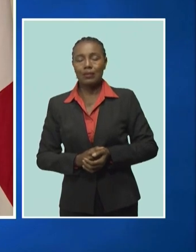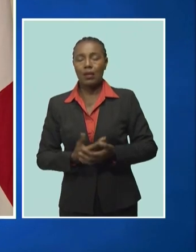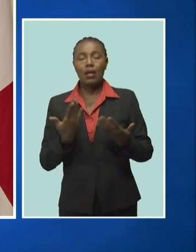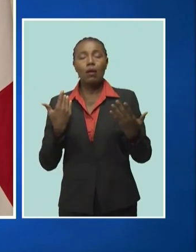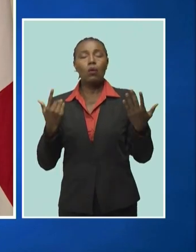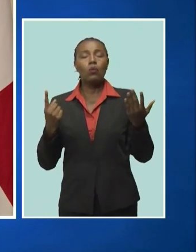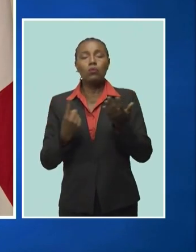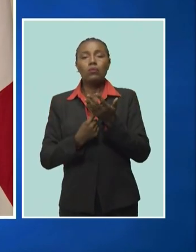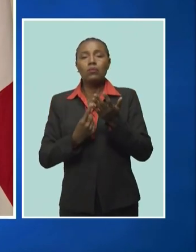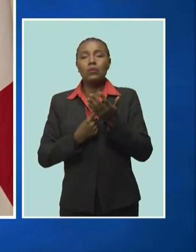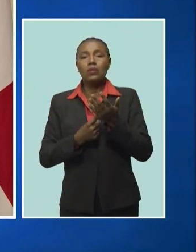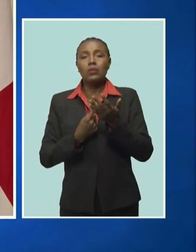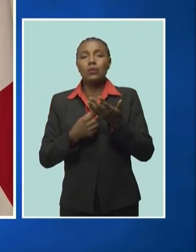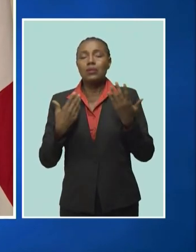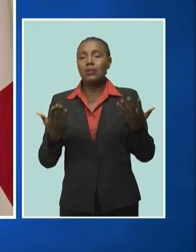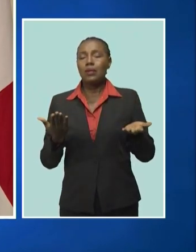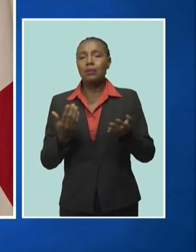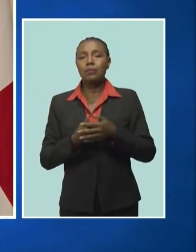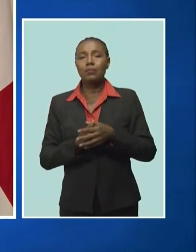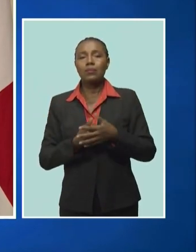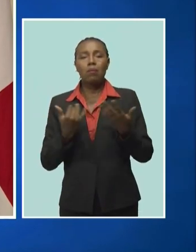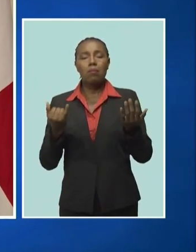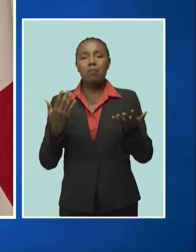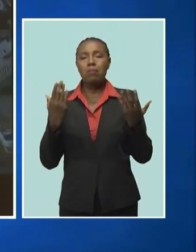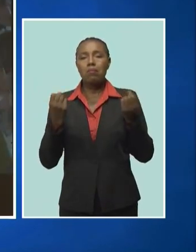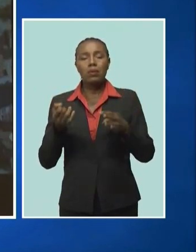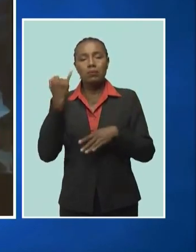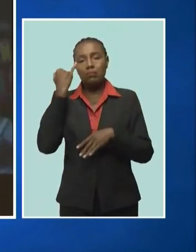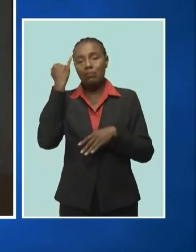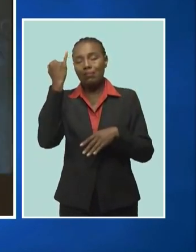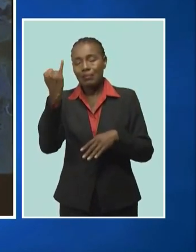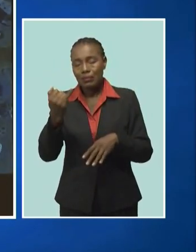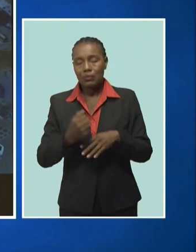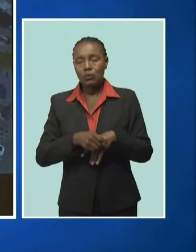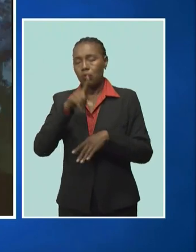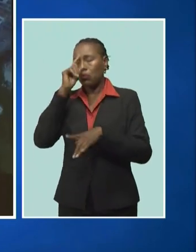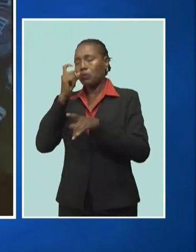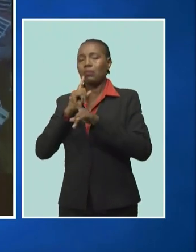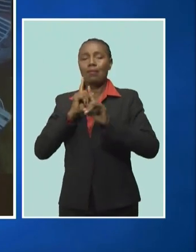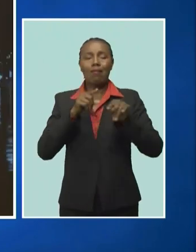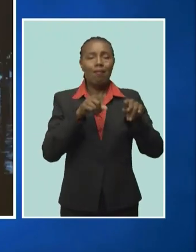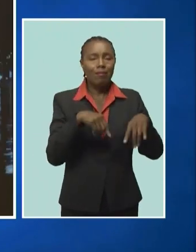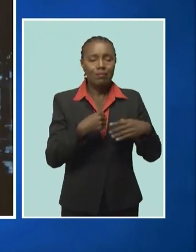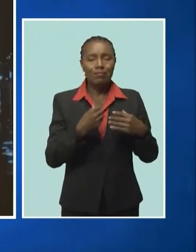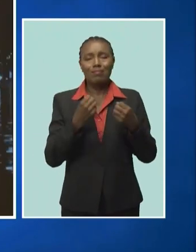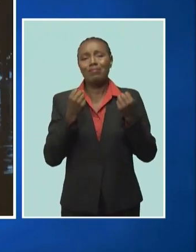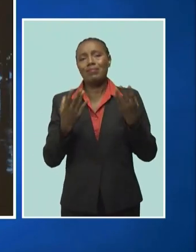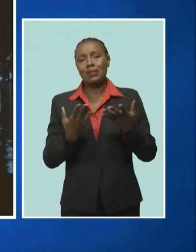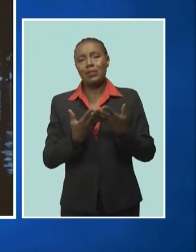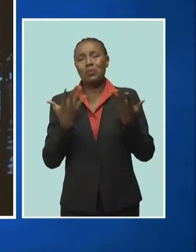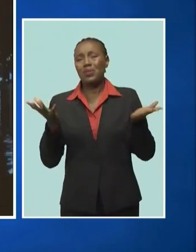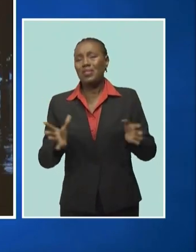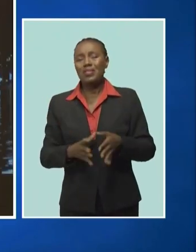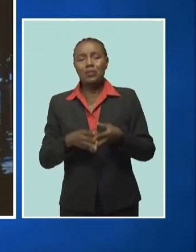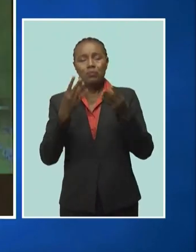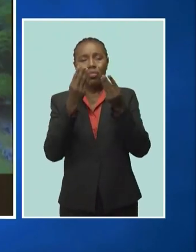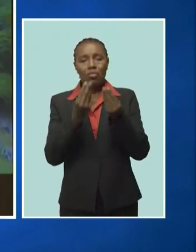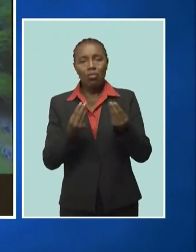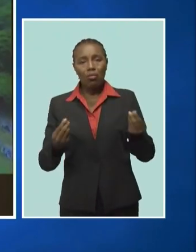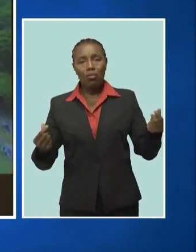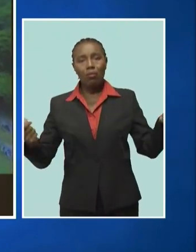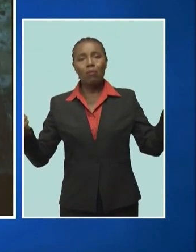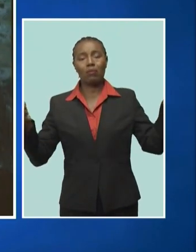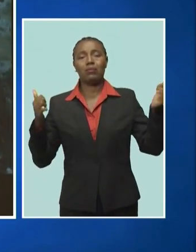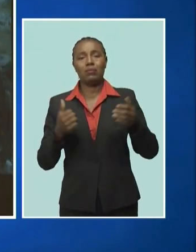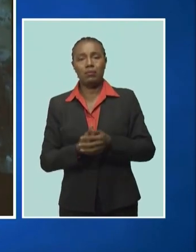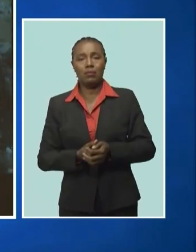from meaning, ideas and answers. We need to overcome that. We need to